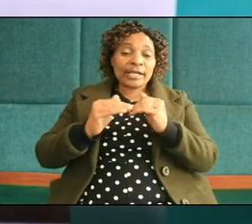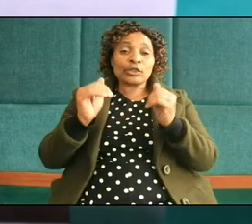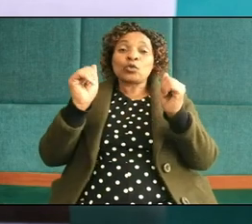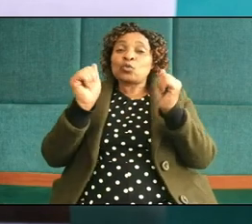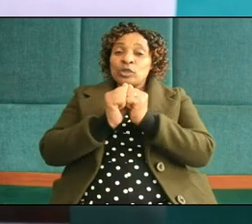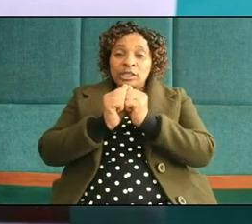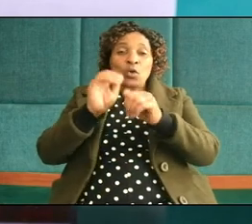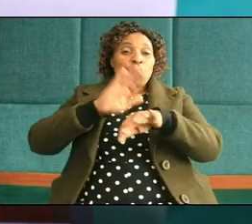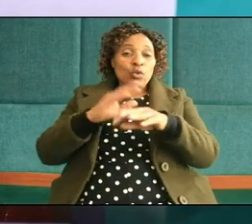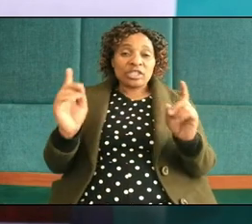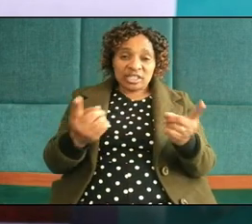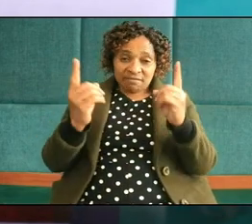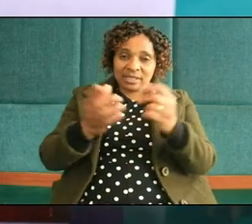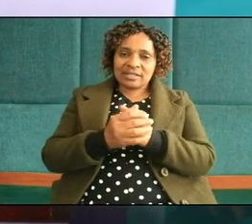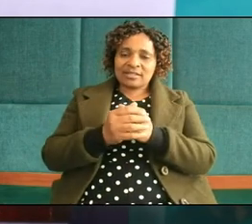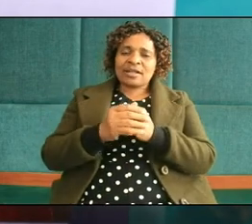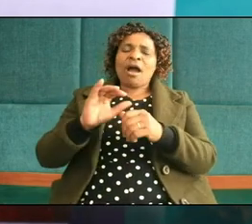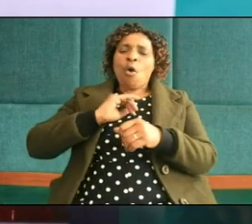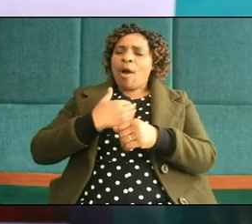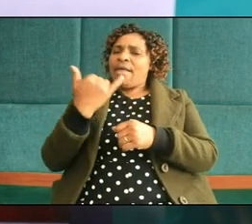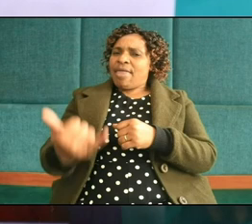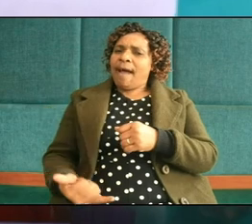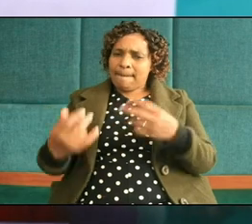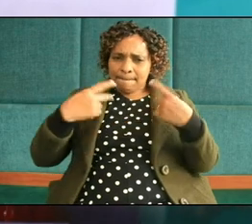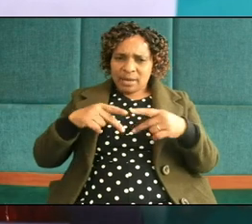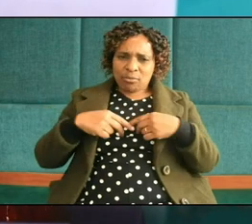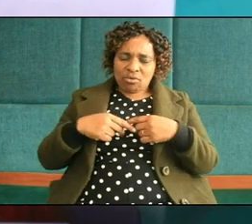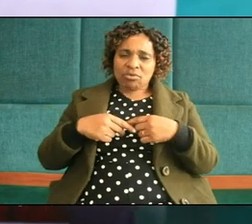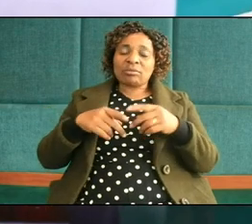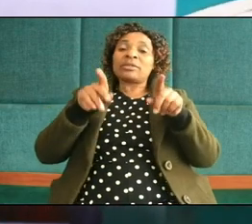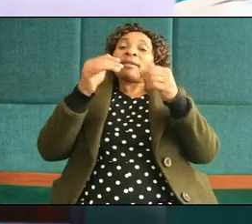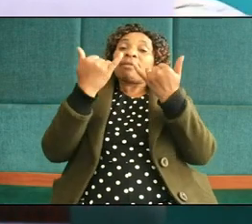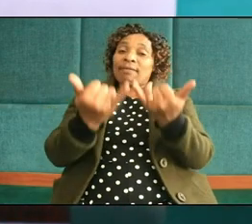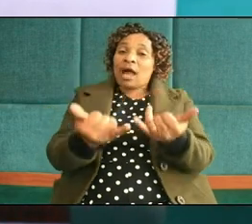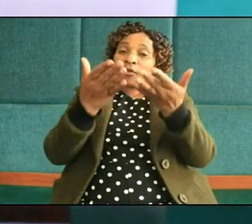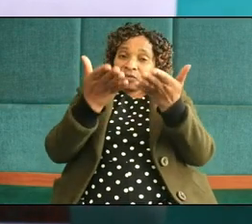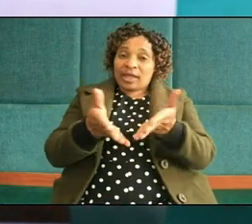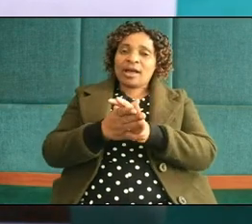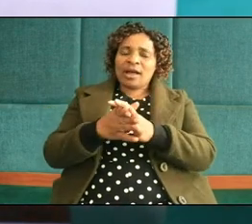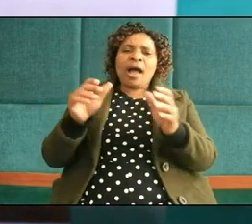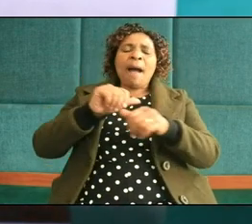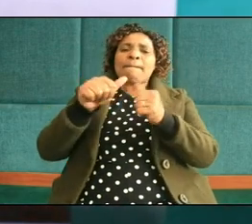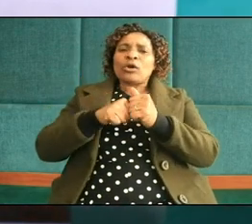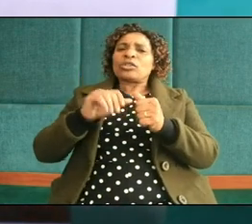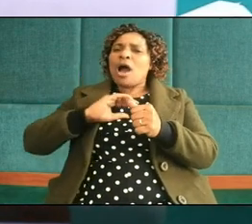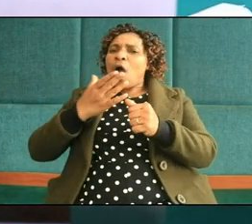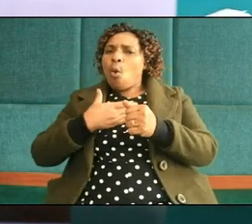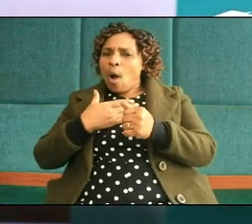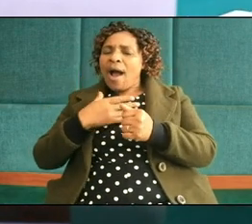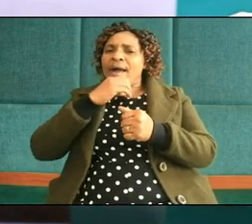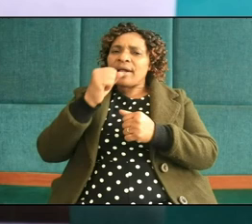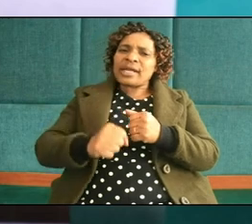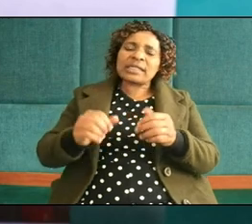our young people are also among them what about our pastors our